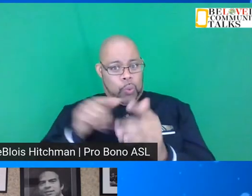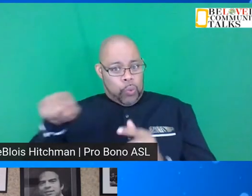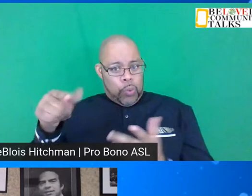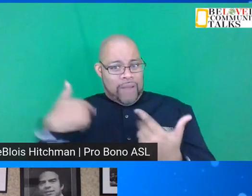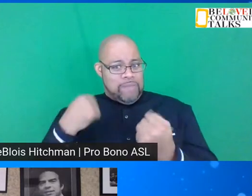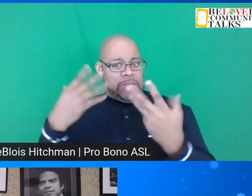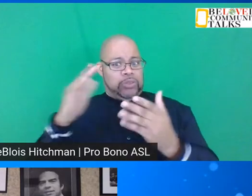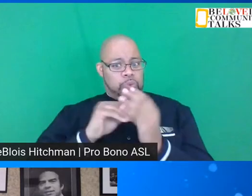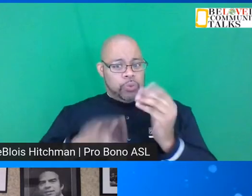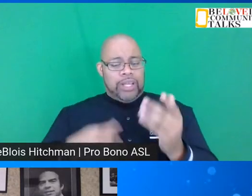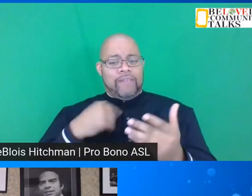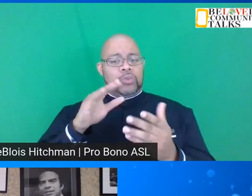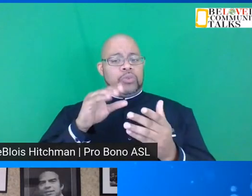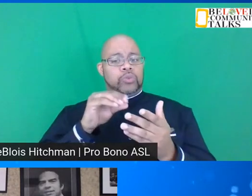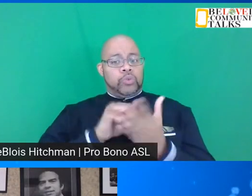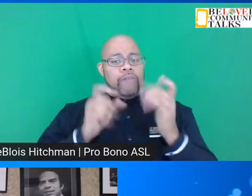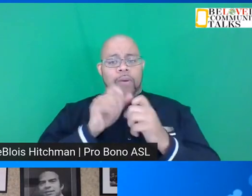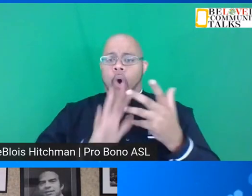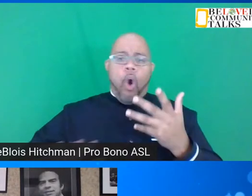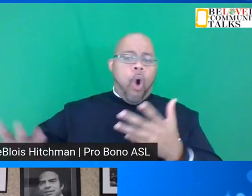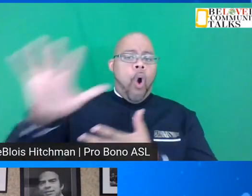we had students from all over